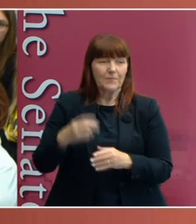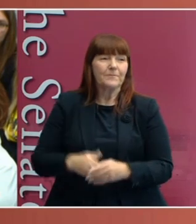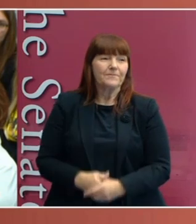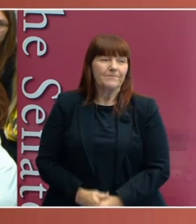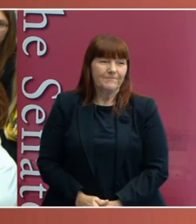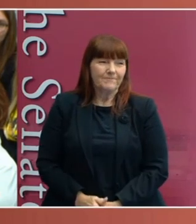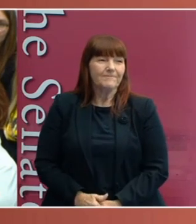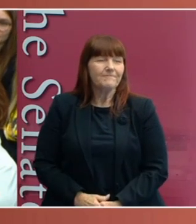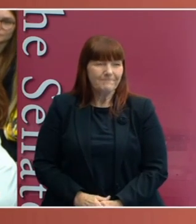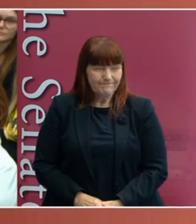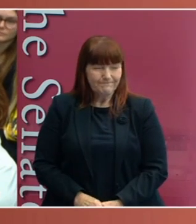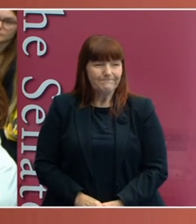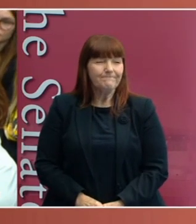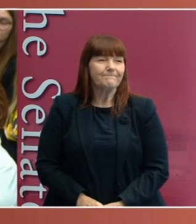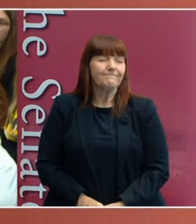52, definitely not the right one.